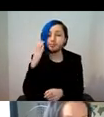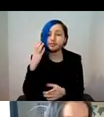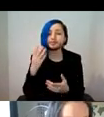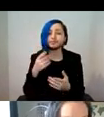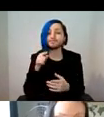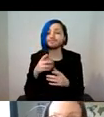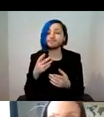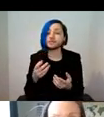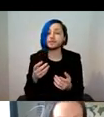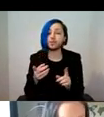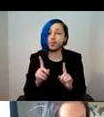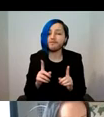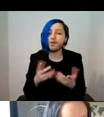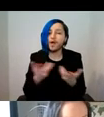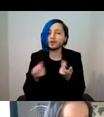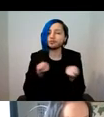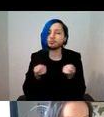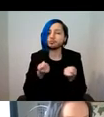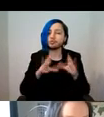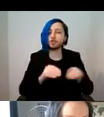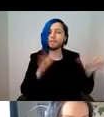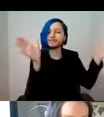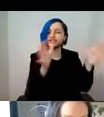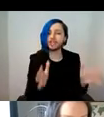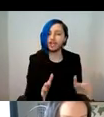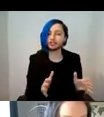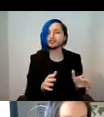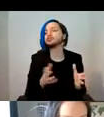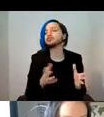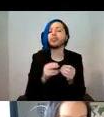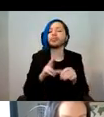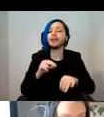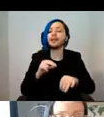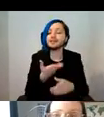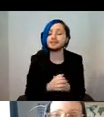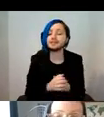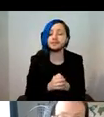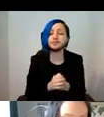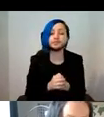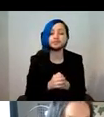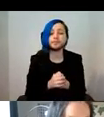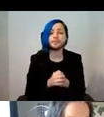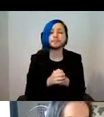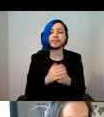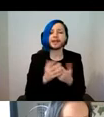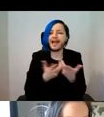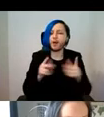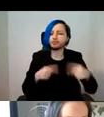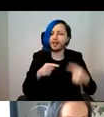interaction with police officers. And in this case, and see that the boundaries of the object